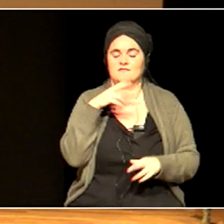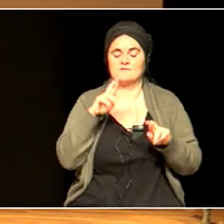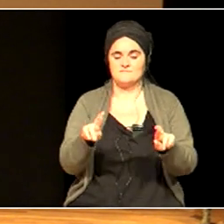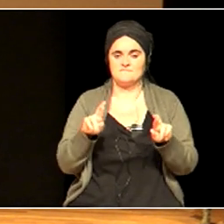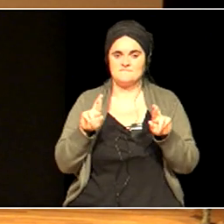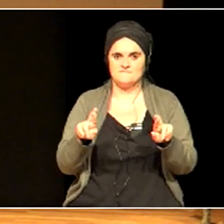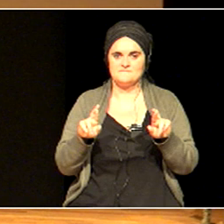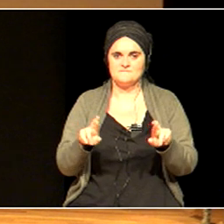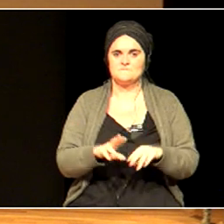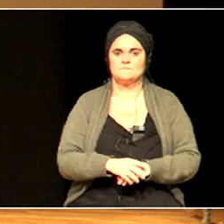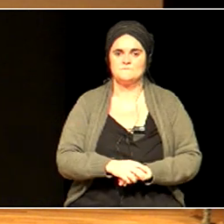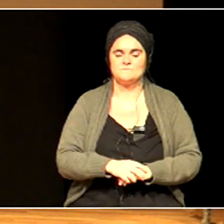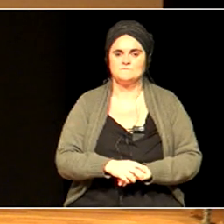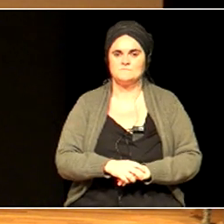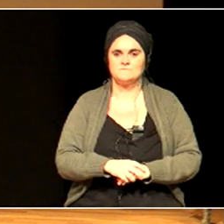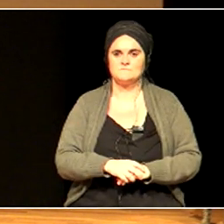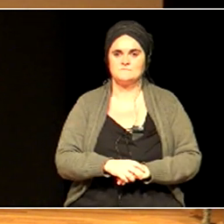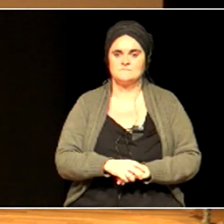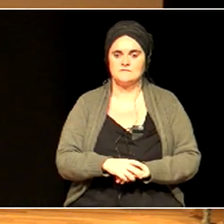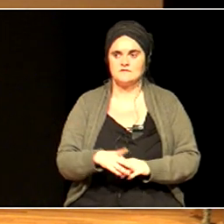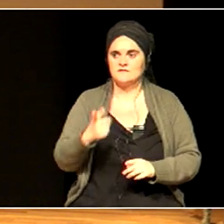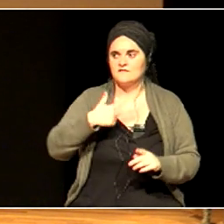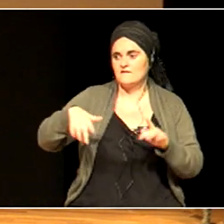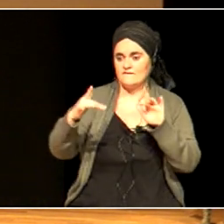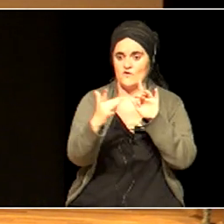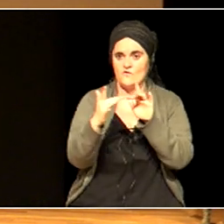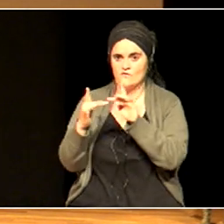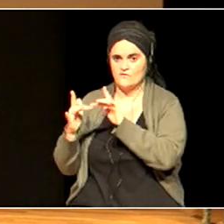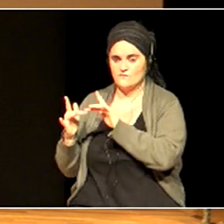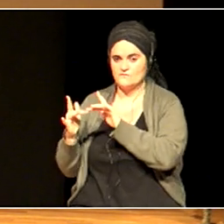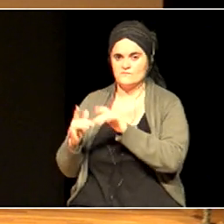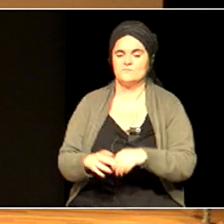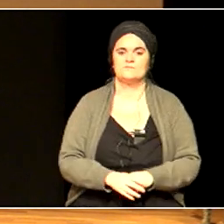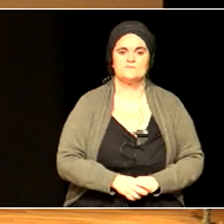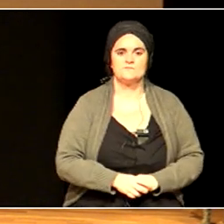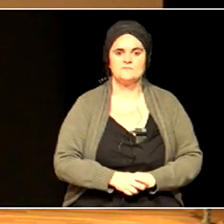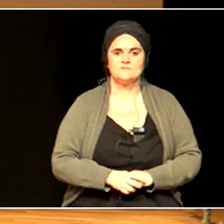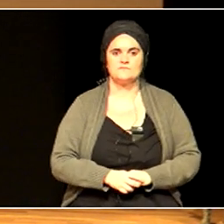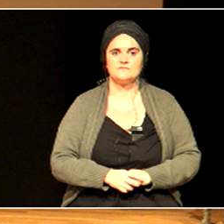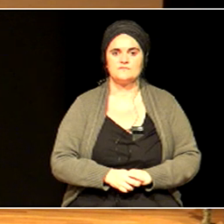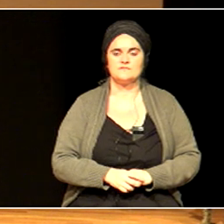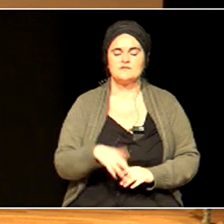connectedness, and wisdom.